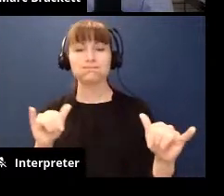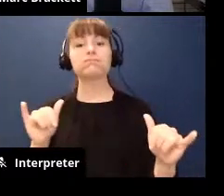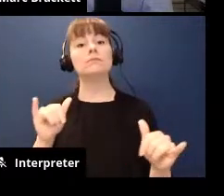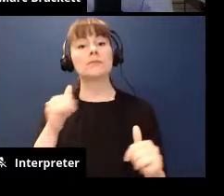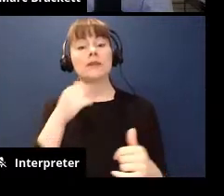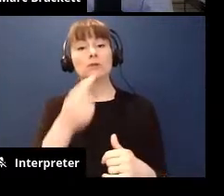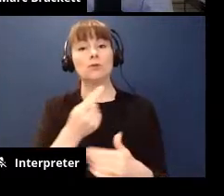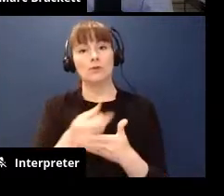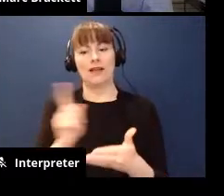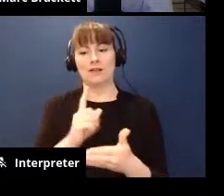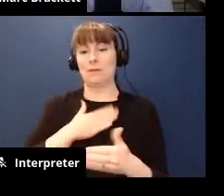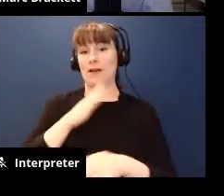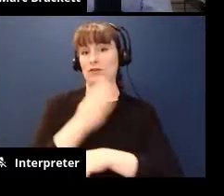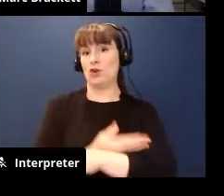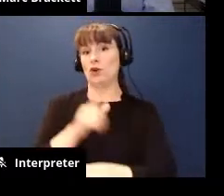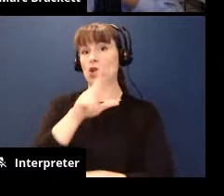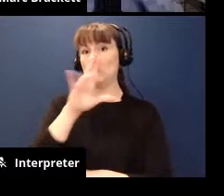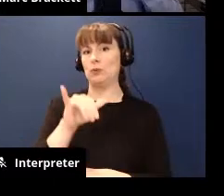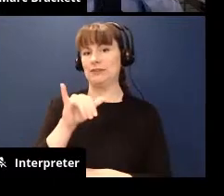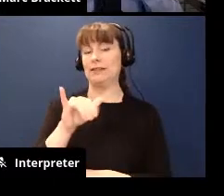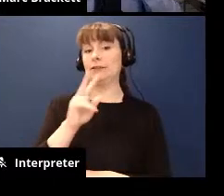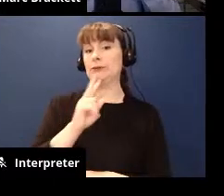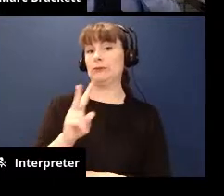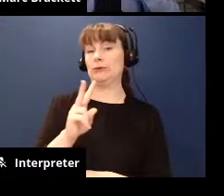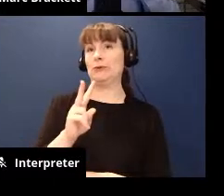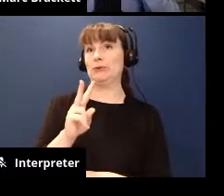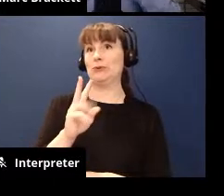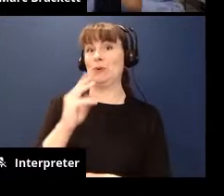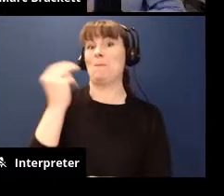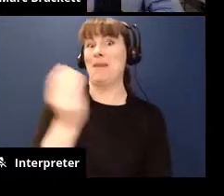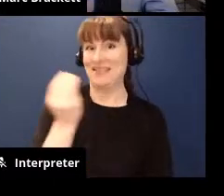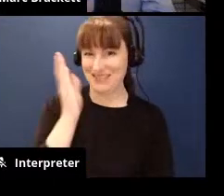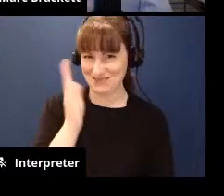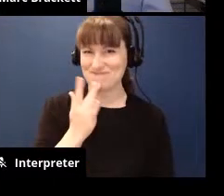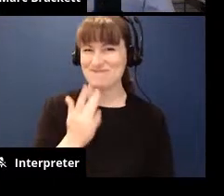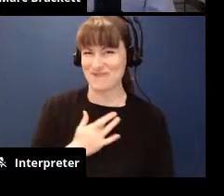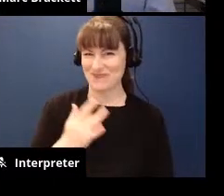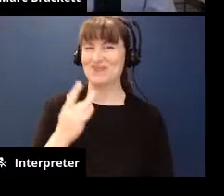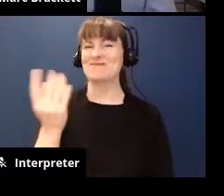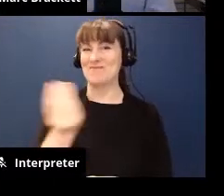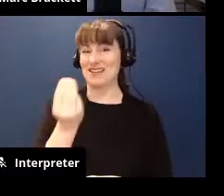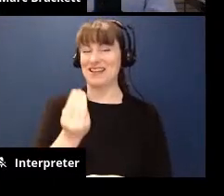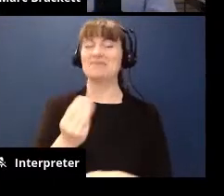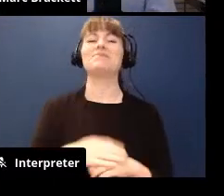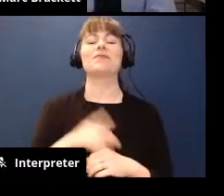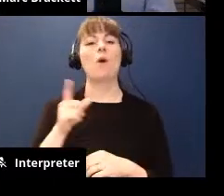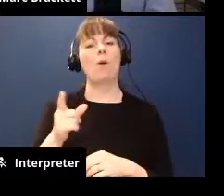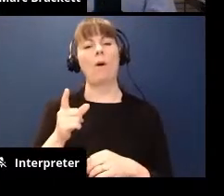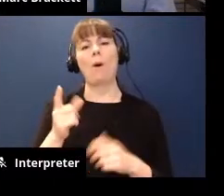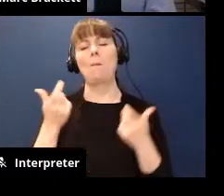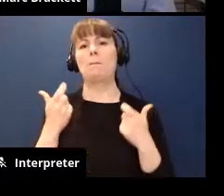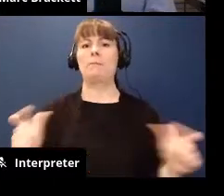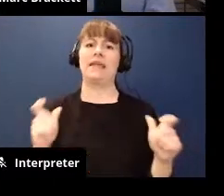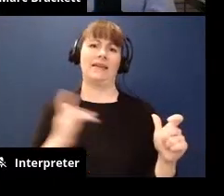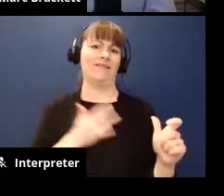daughter Lucy who's two years old she actually turns to you on Monday has a lot of big feelings